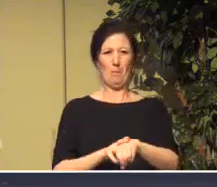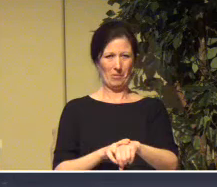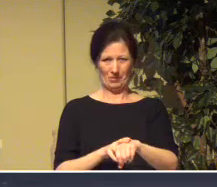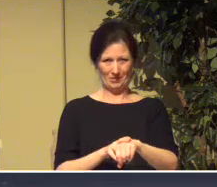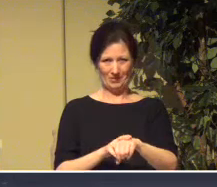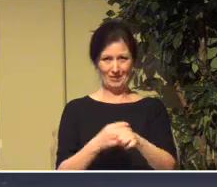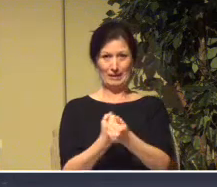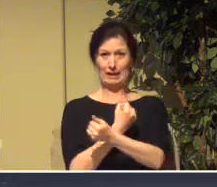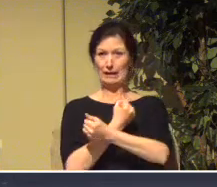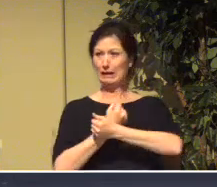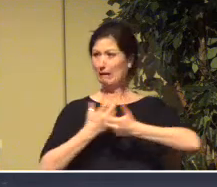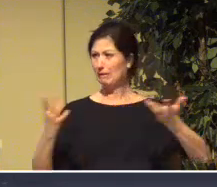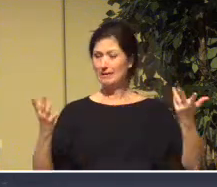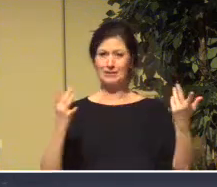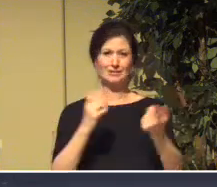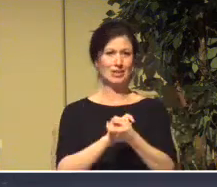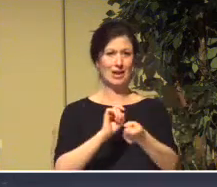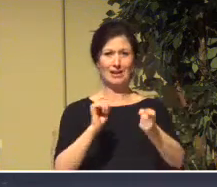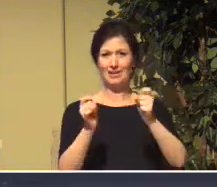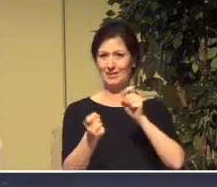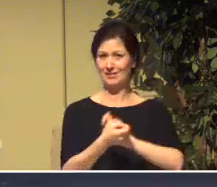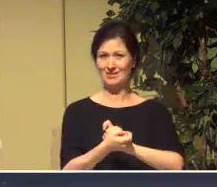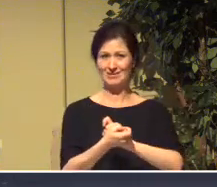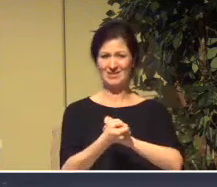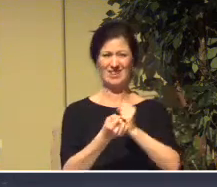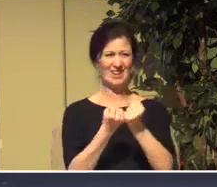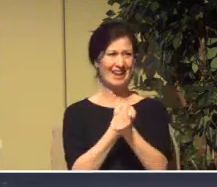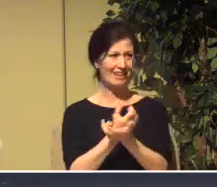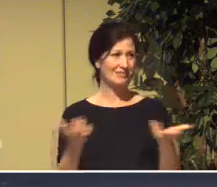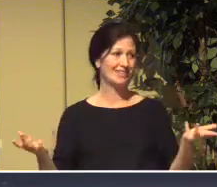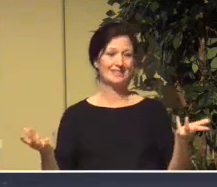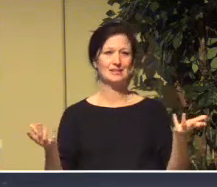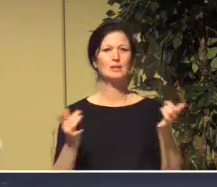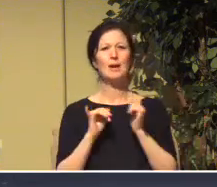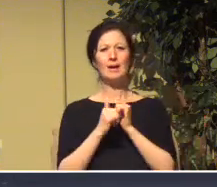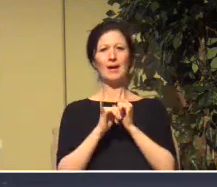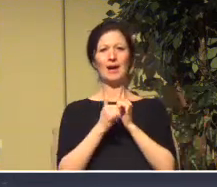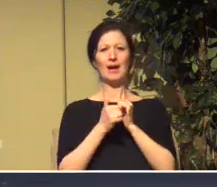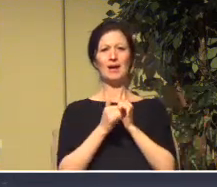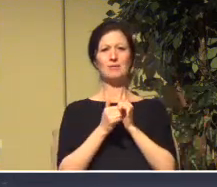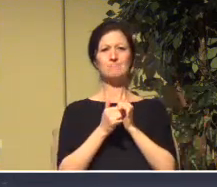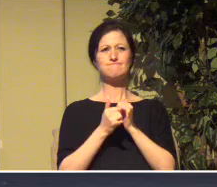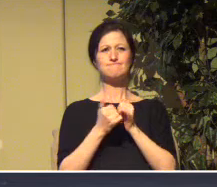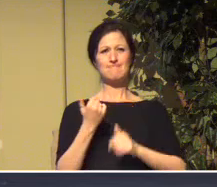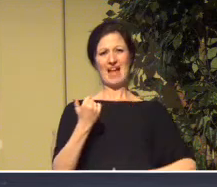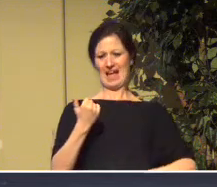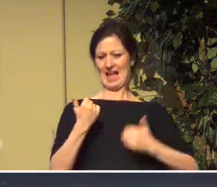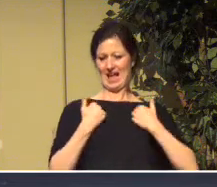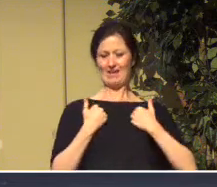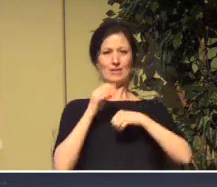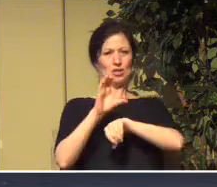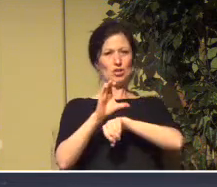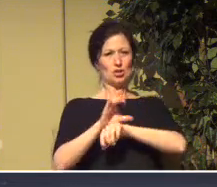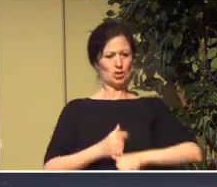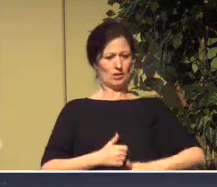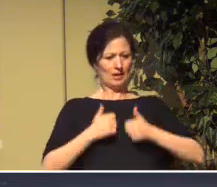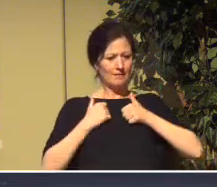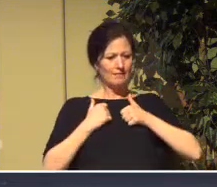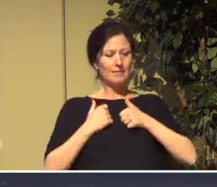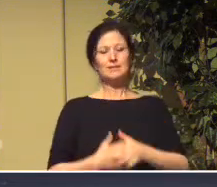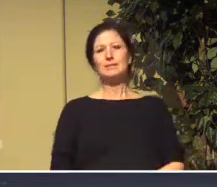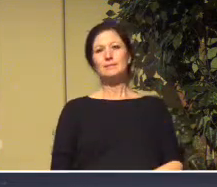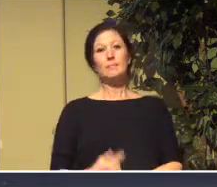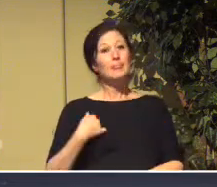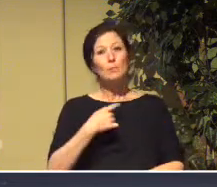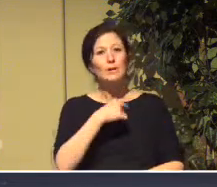Everything's changed. All kinds of things. And so we didn't quit just worshiping and